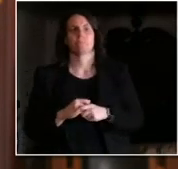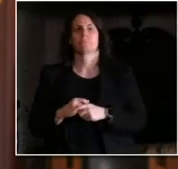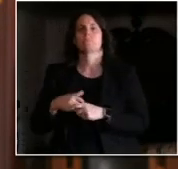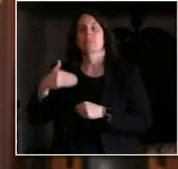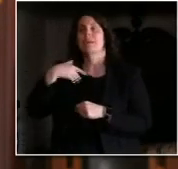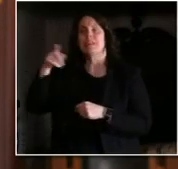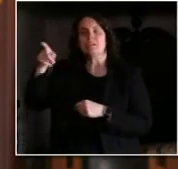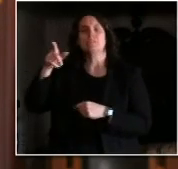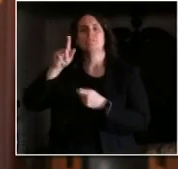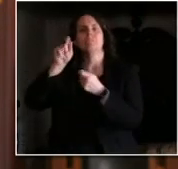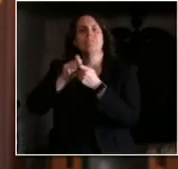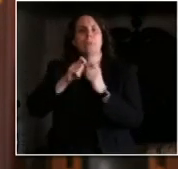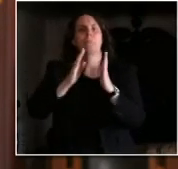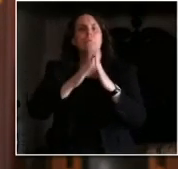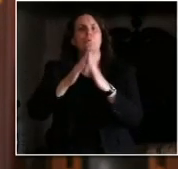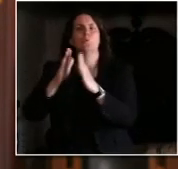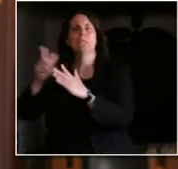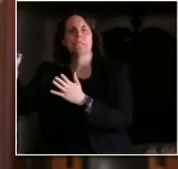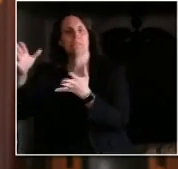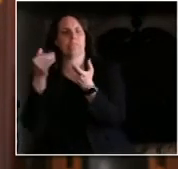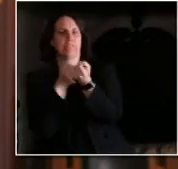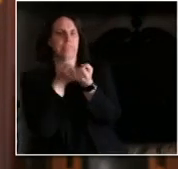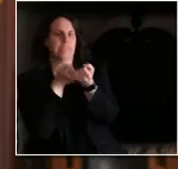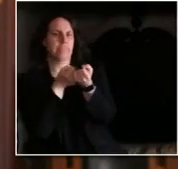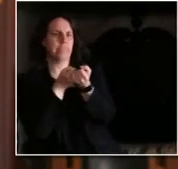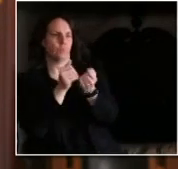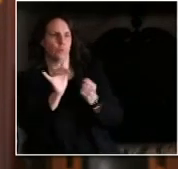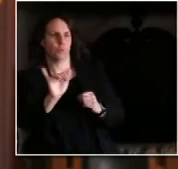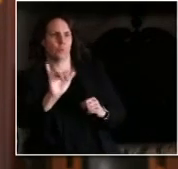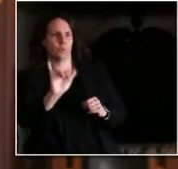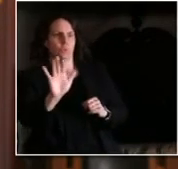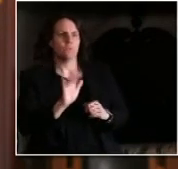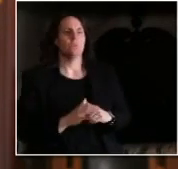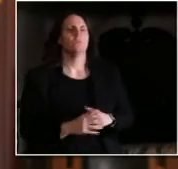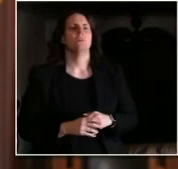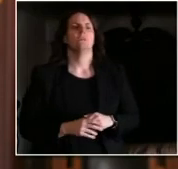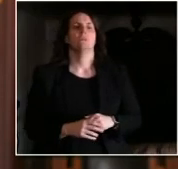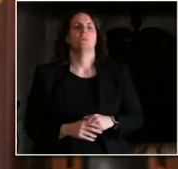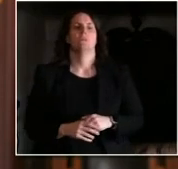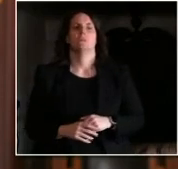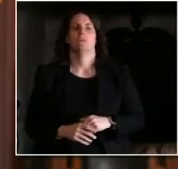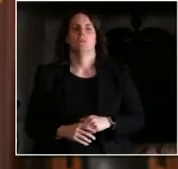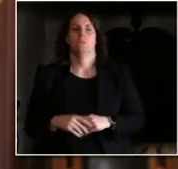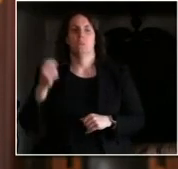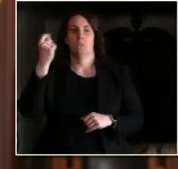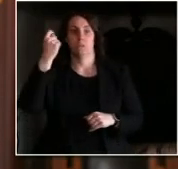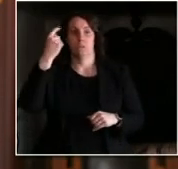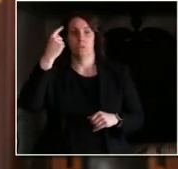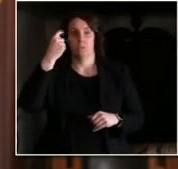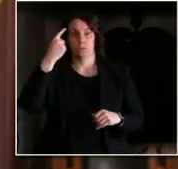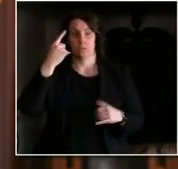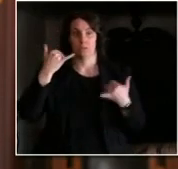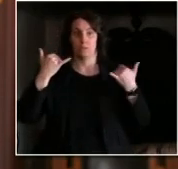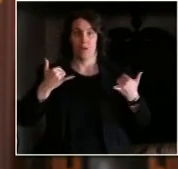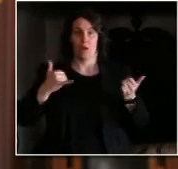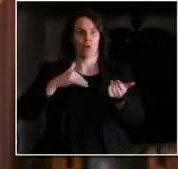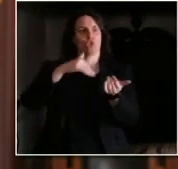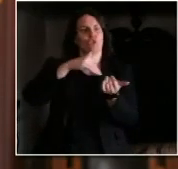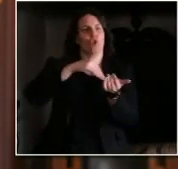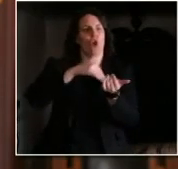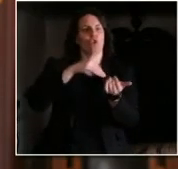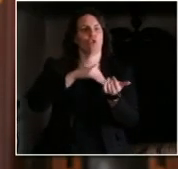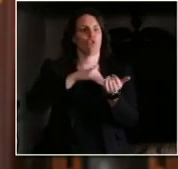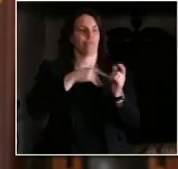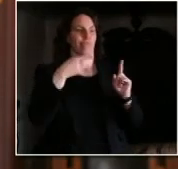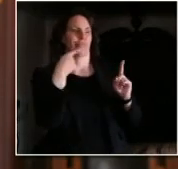providers are a great example they are in many ways right now first responders which is not necessarily